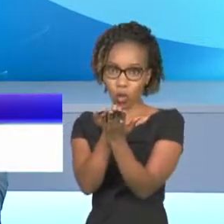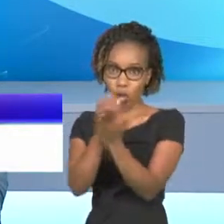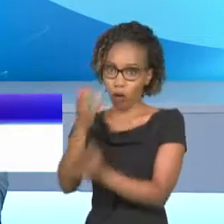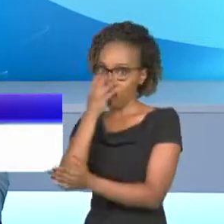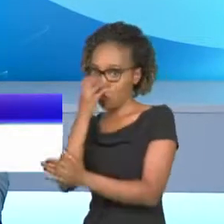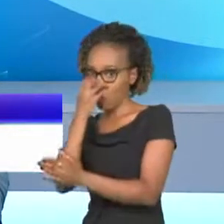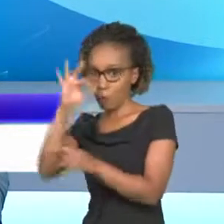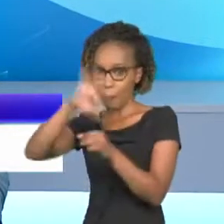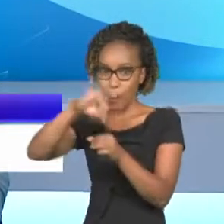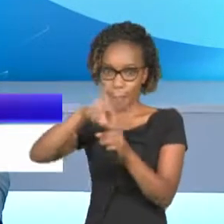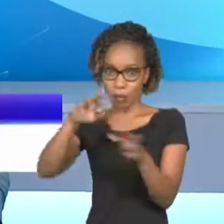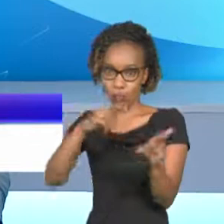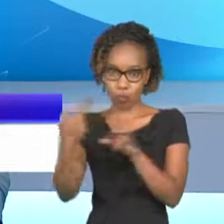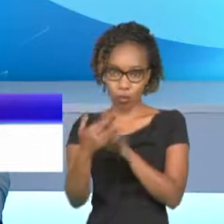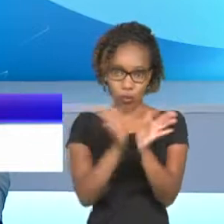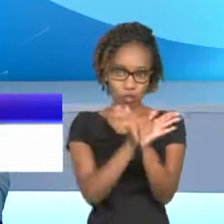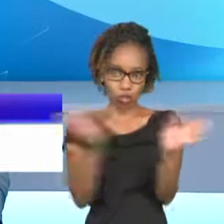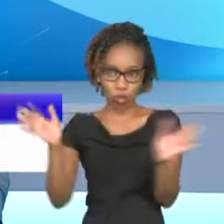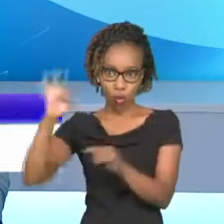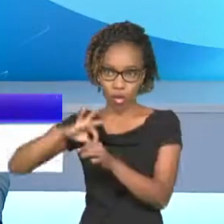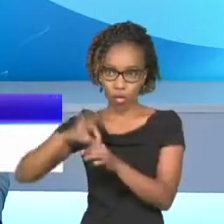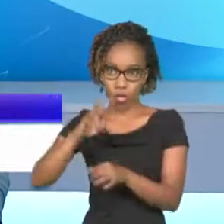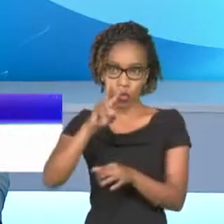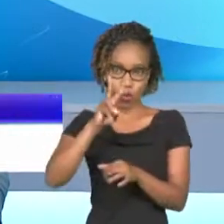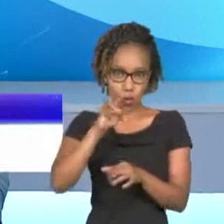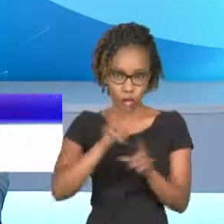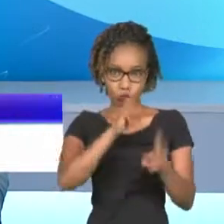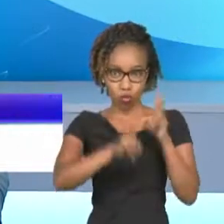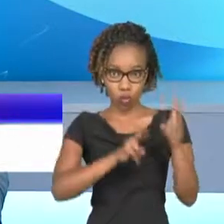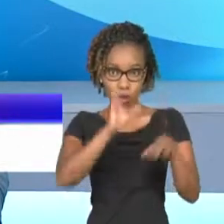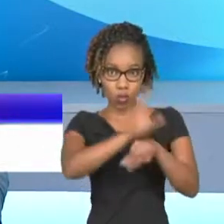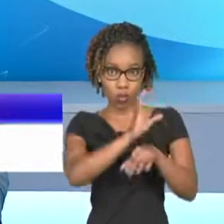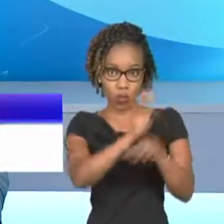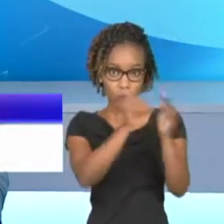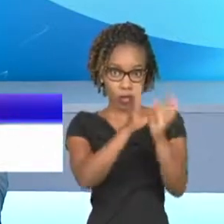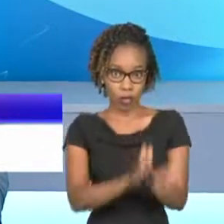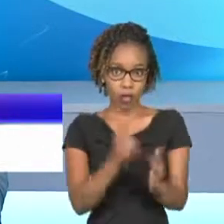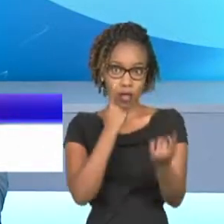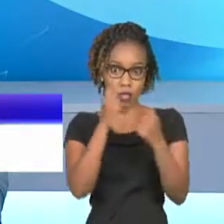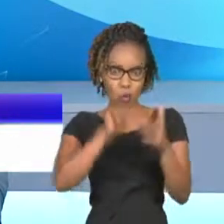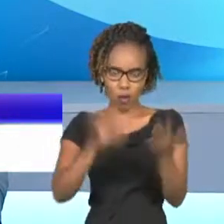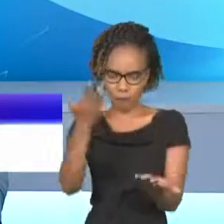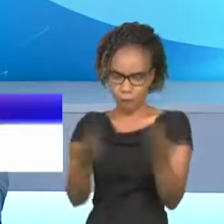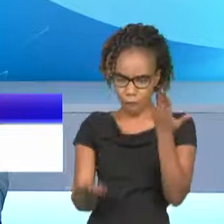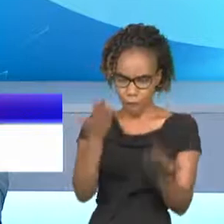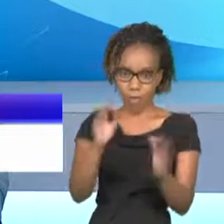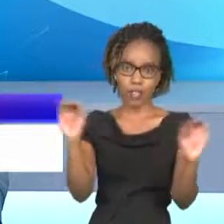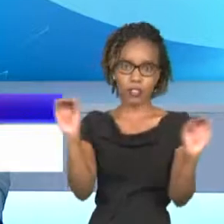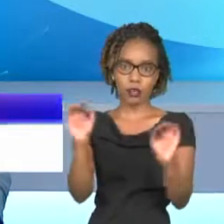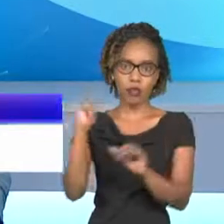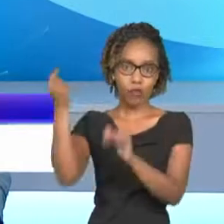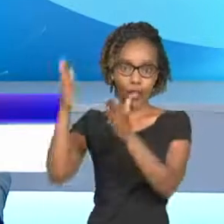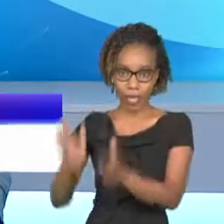referendum with the general elections in 2022 the church leaders have argued that it will be unfair for kenyans to hold a general